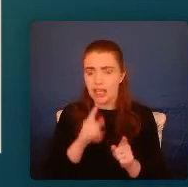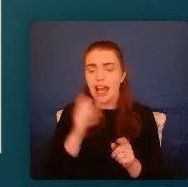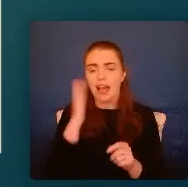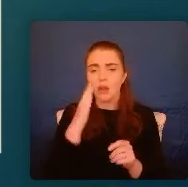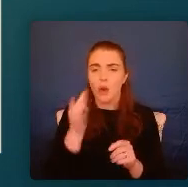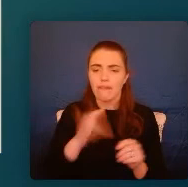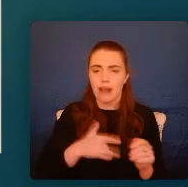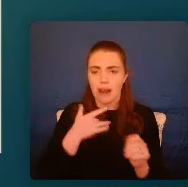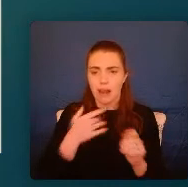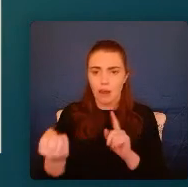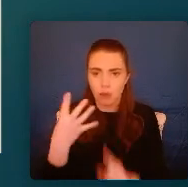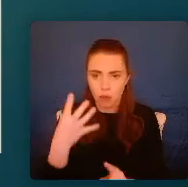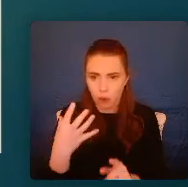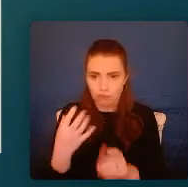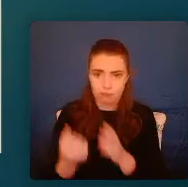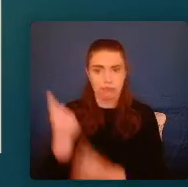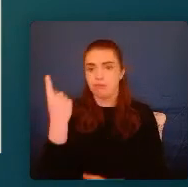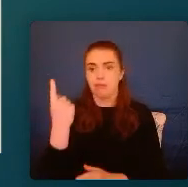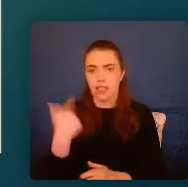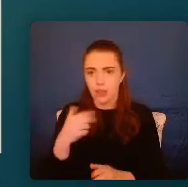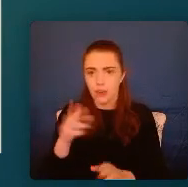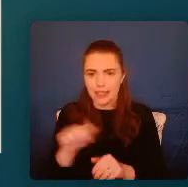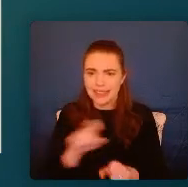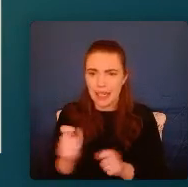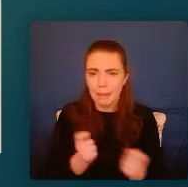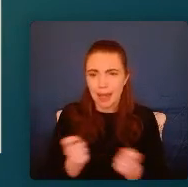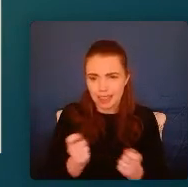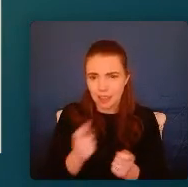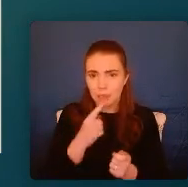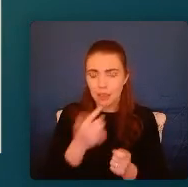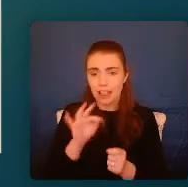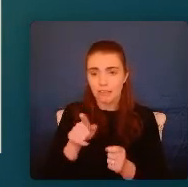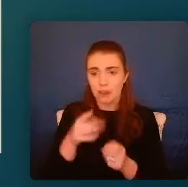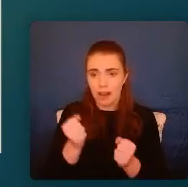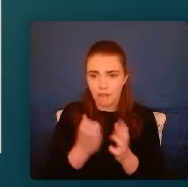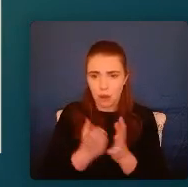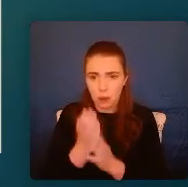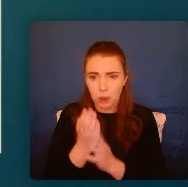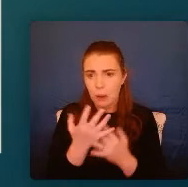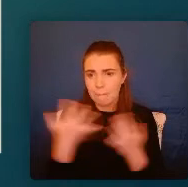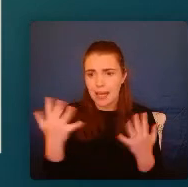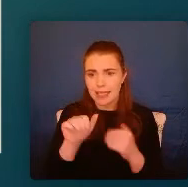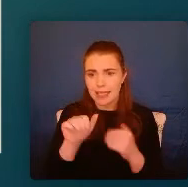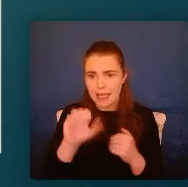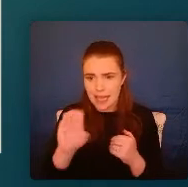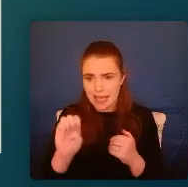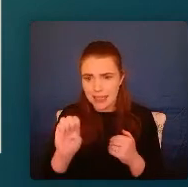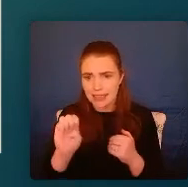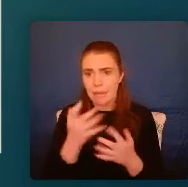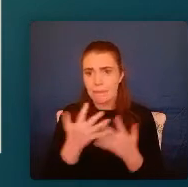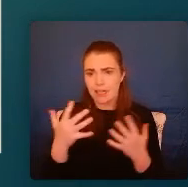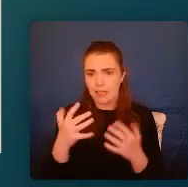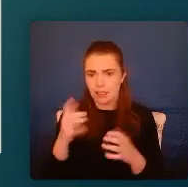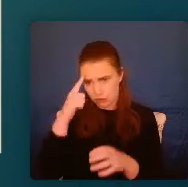you a curveball. But unfortunately, if we experience multiple ACEs, multiple traumas, we can experience dysregulation